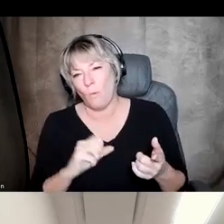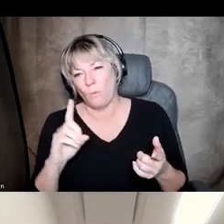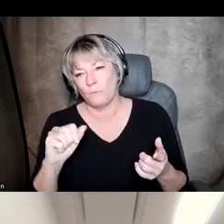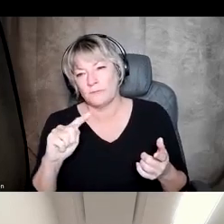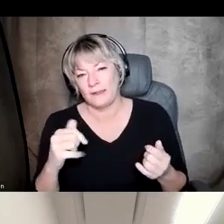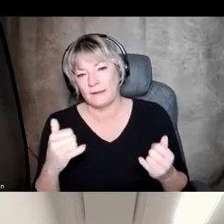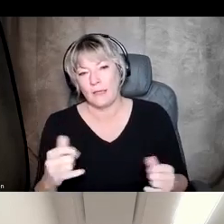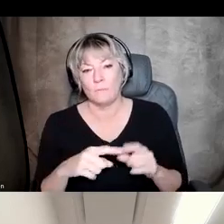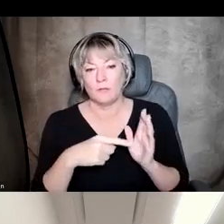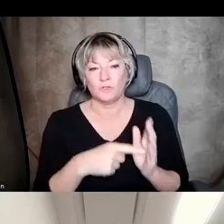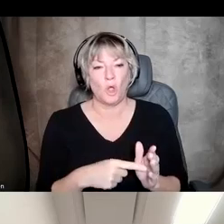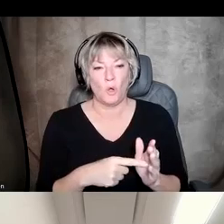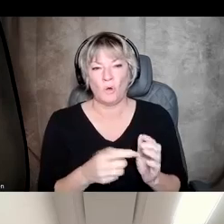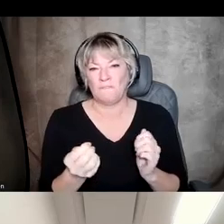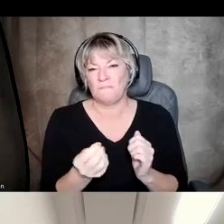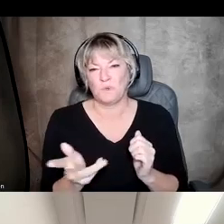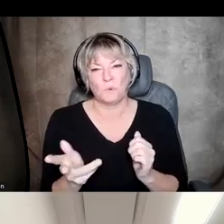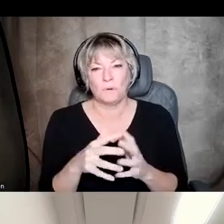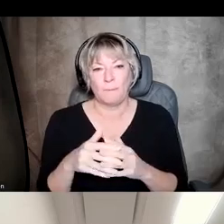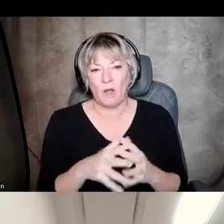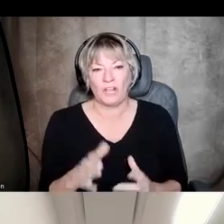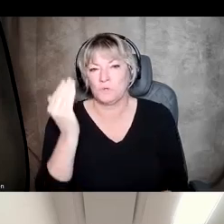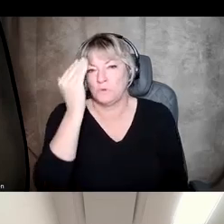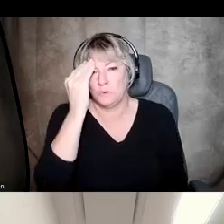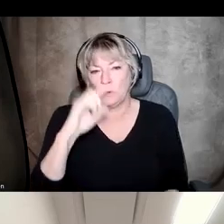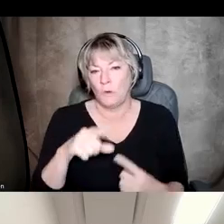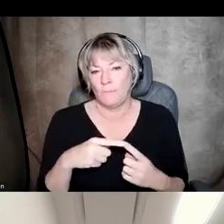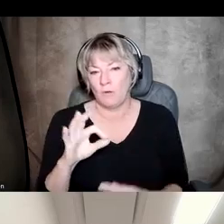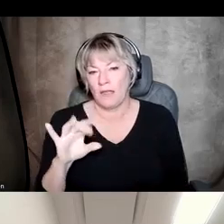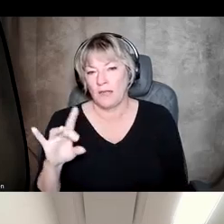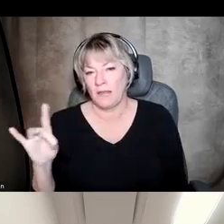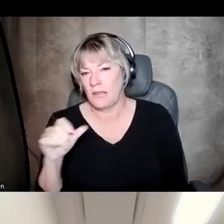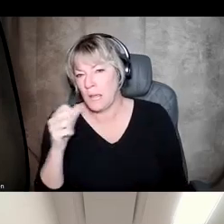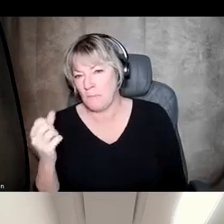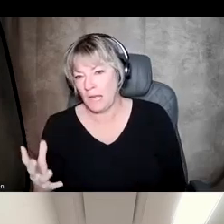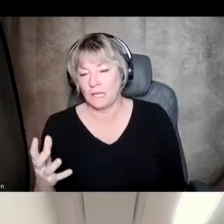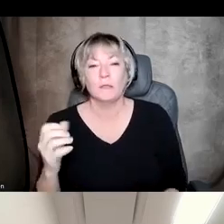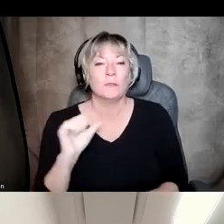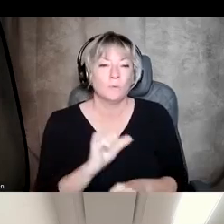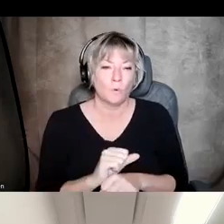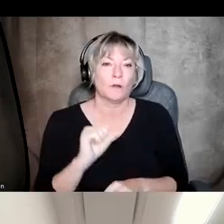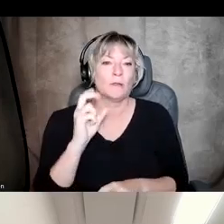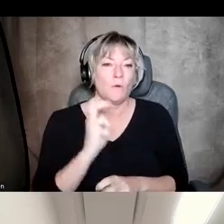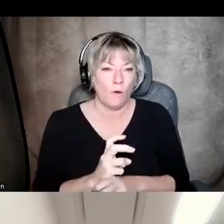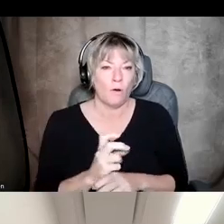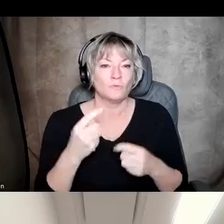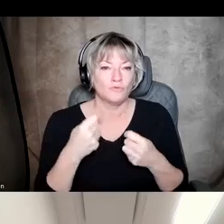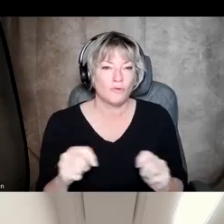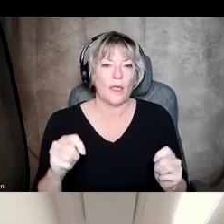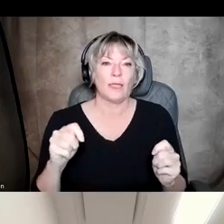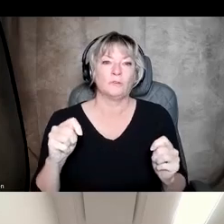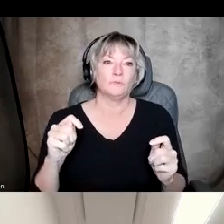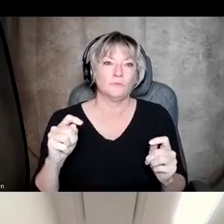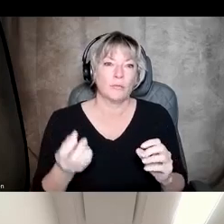you know, showed that only a minority of Americans were aware of 988. We're working hard to try to change